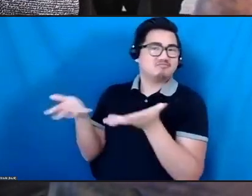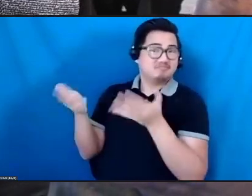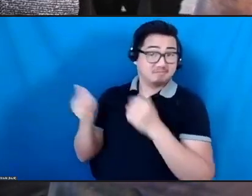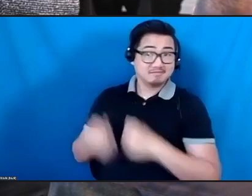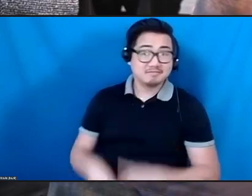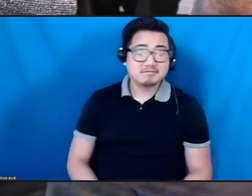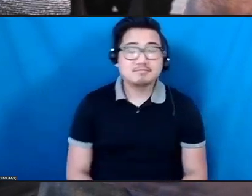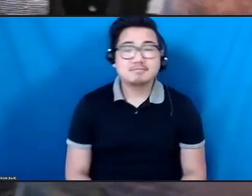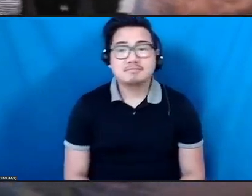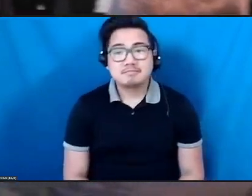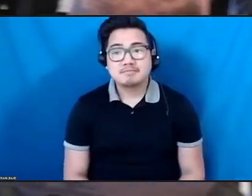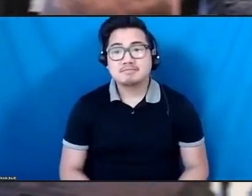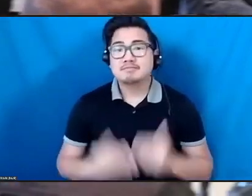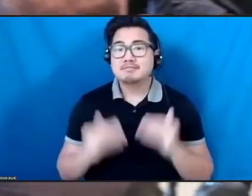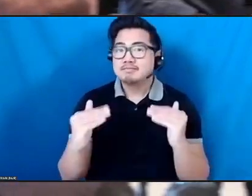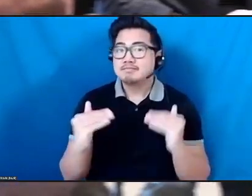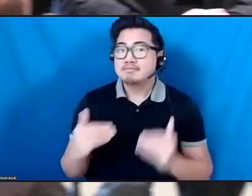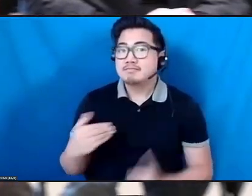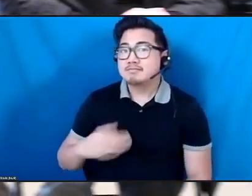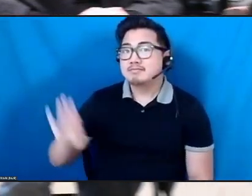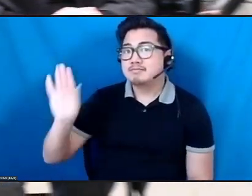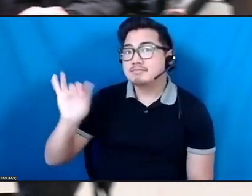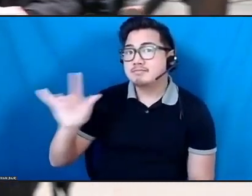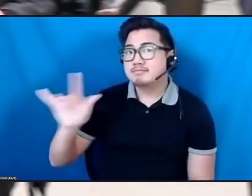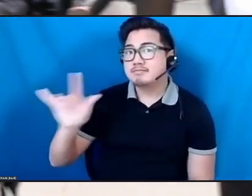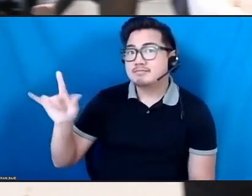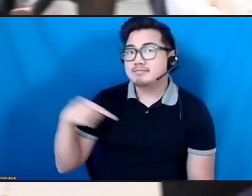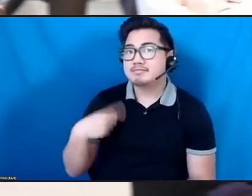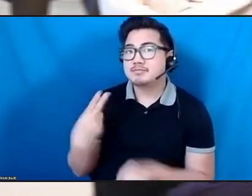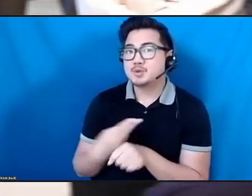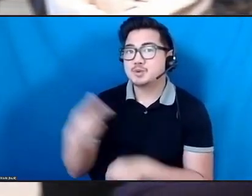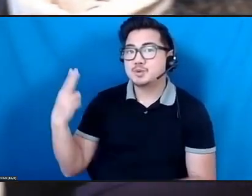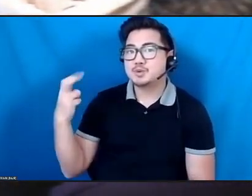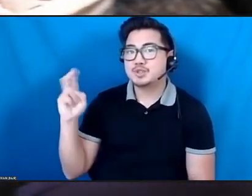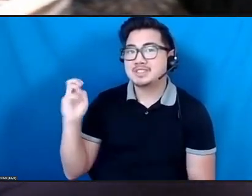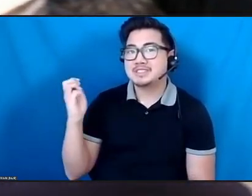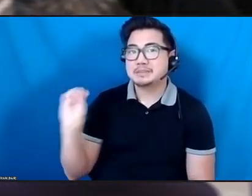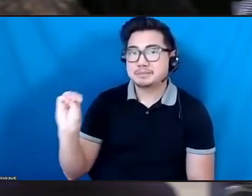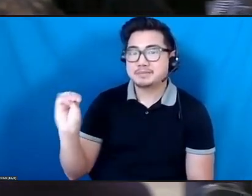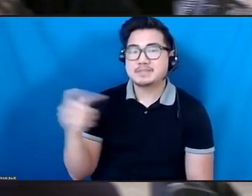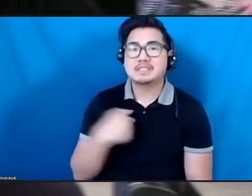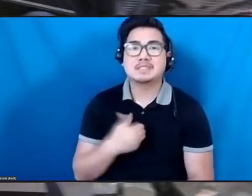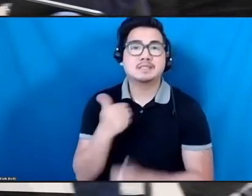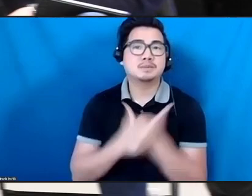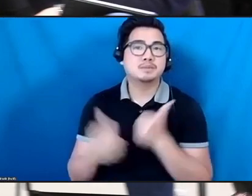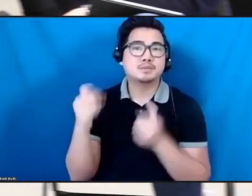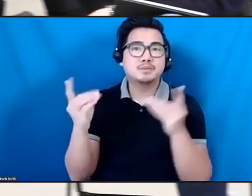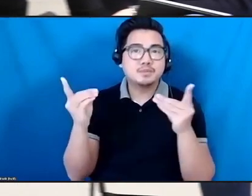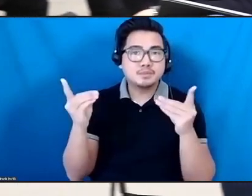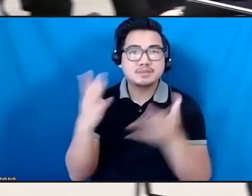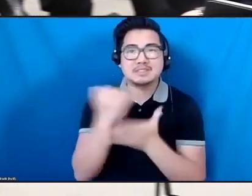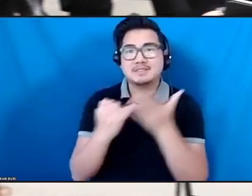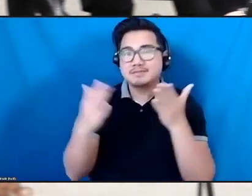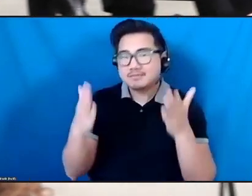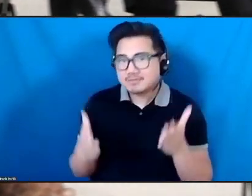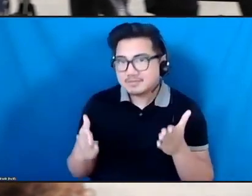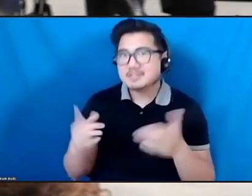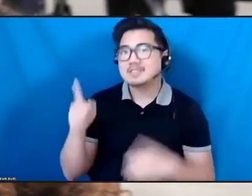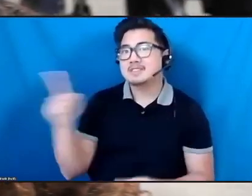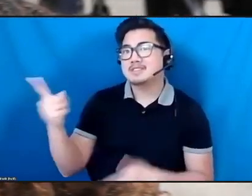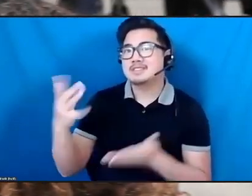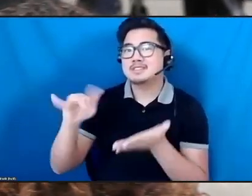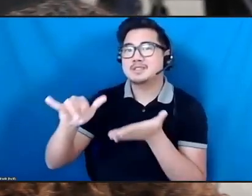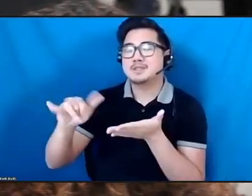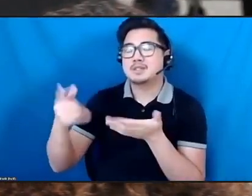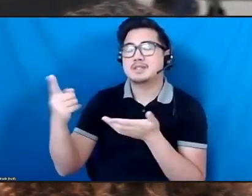So I'm Bill Bragan, he, him. I am the executive artistic director at the Art Center at NYU Abu Dhabi. So I am